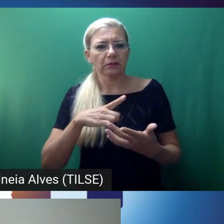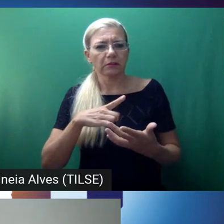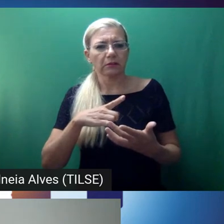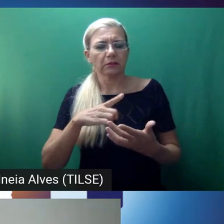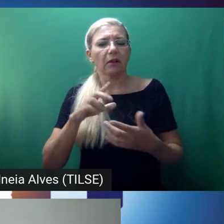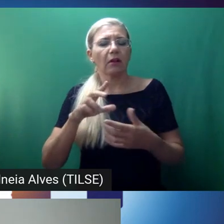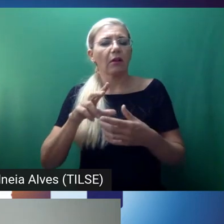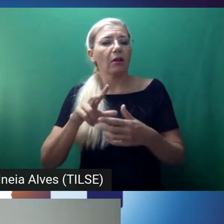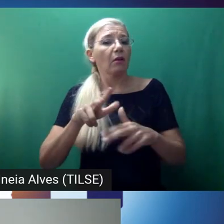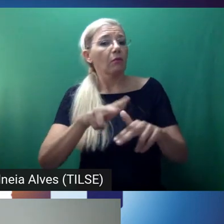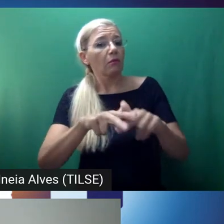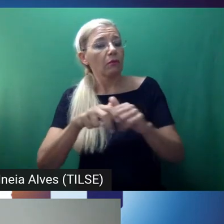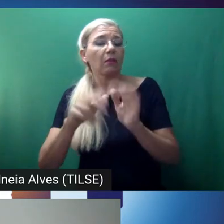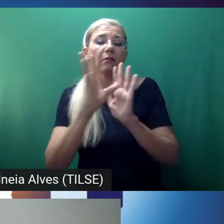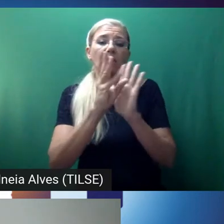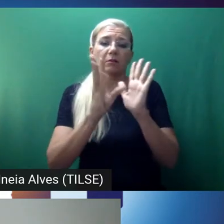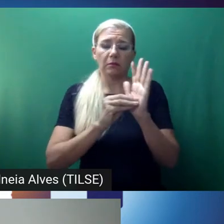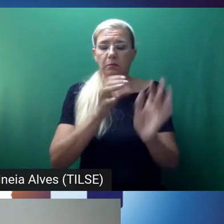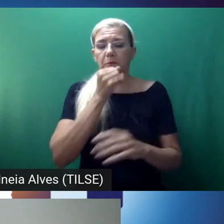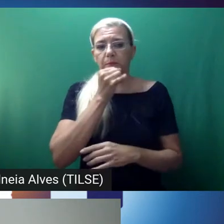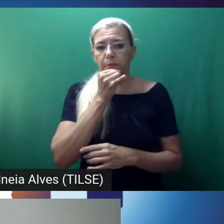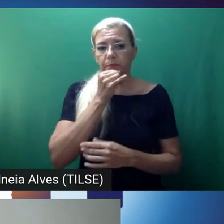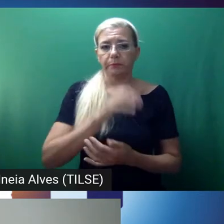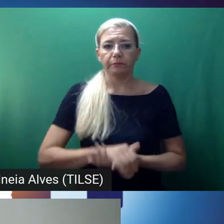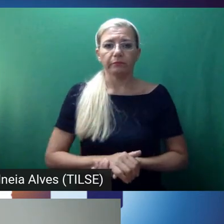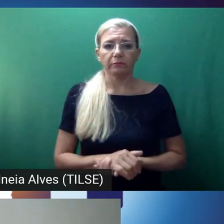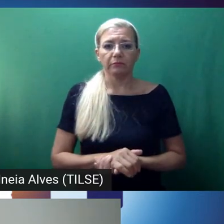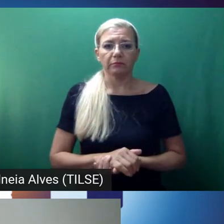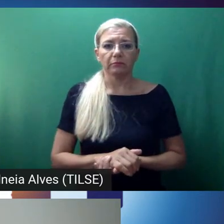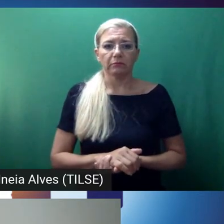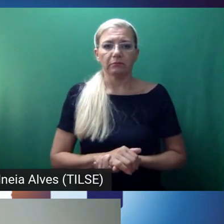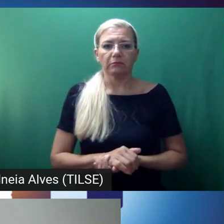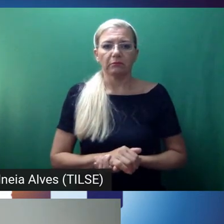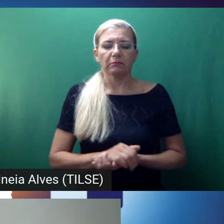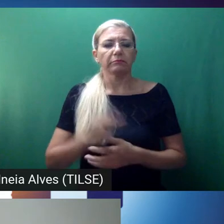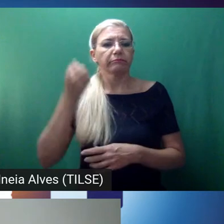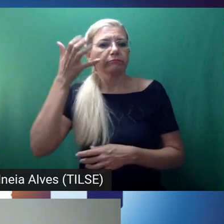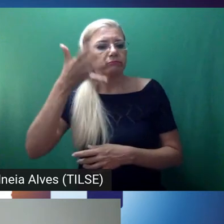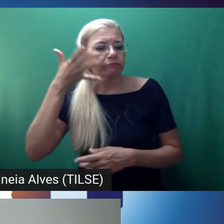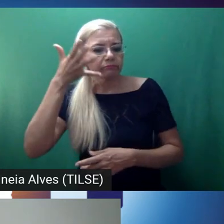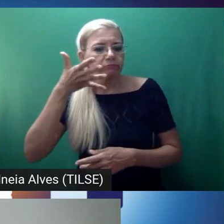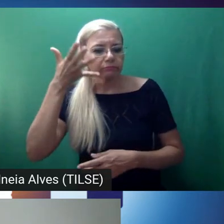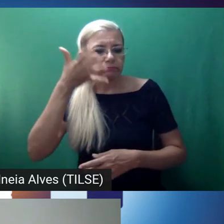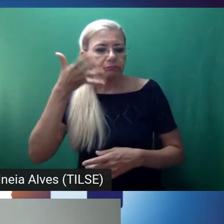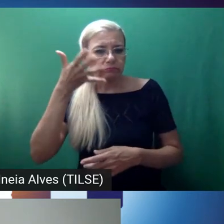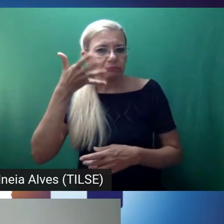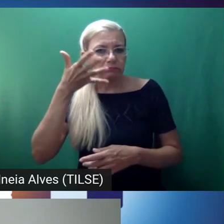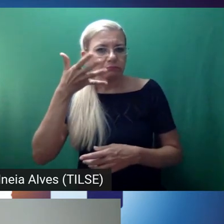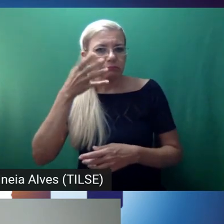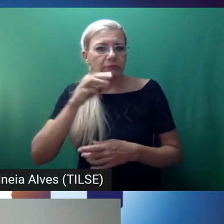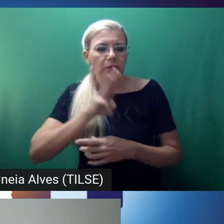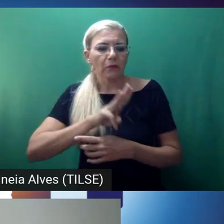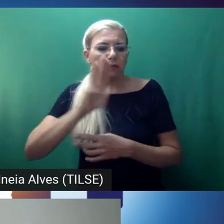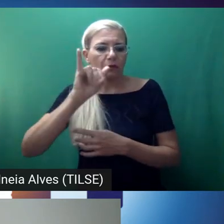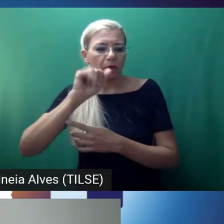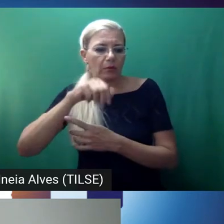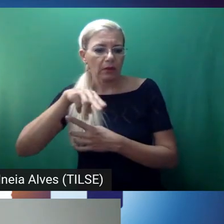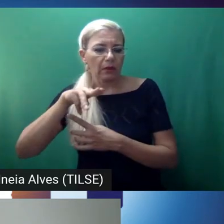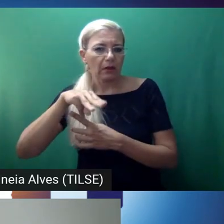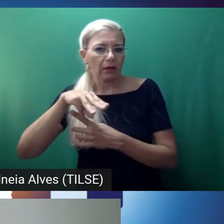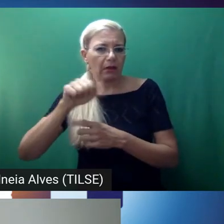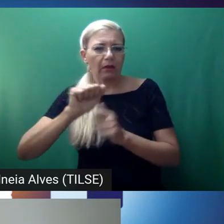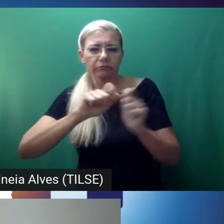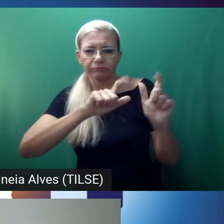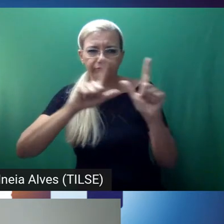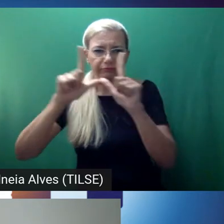that's involved. So, for example, in the workshops that we did and the webinar that I did on Wednesday, we